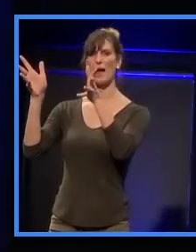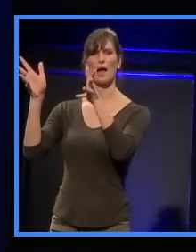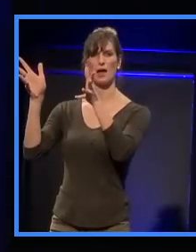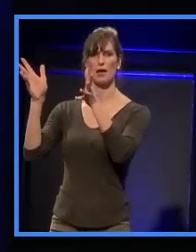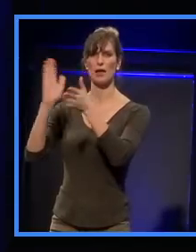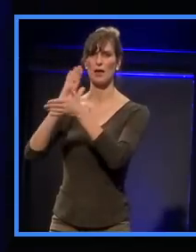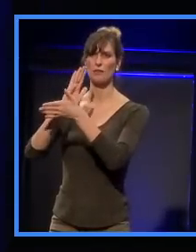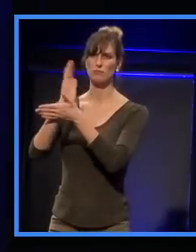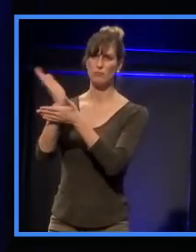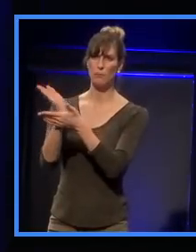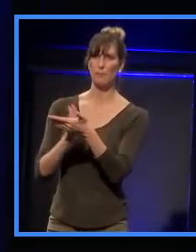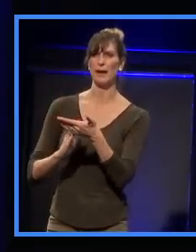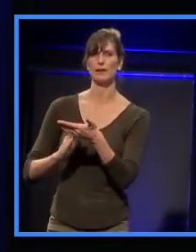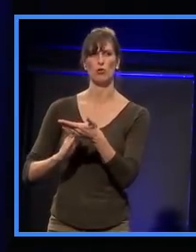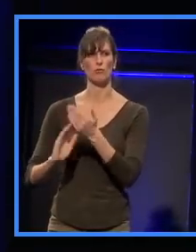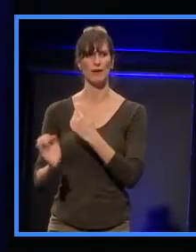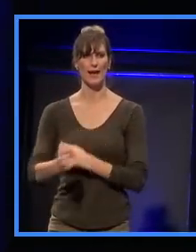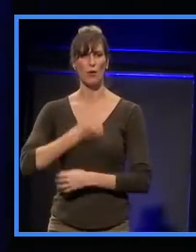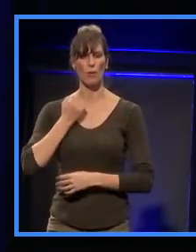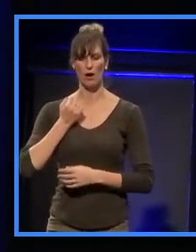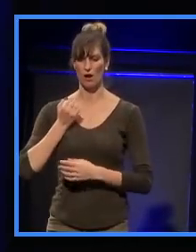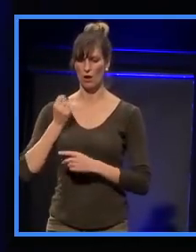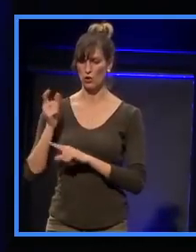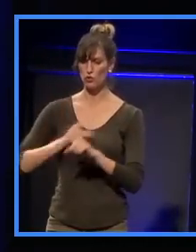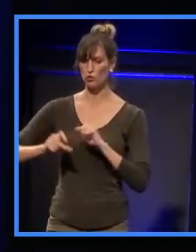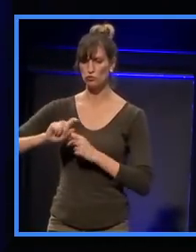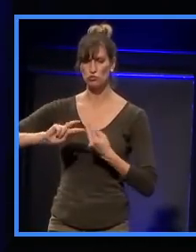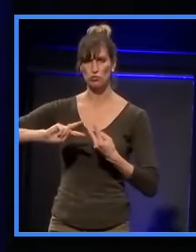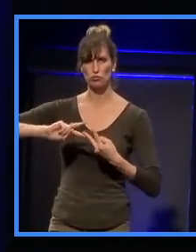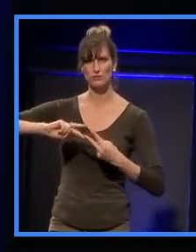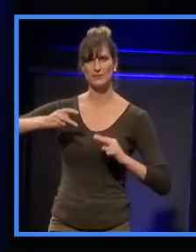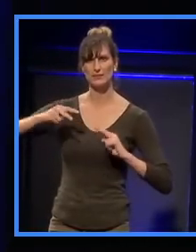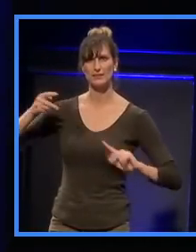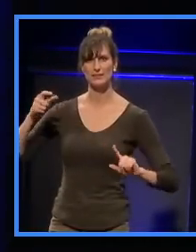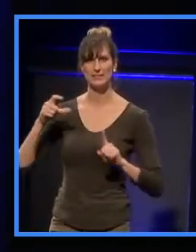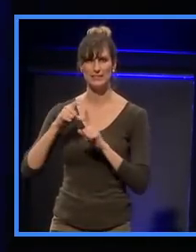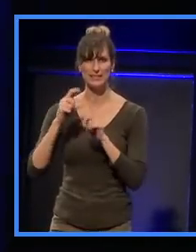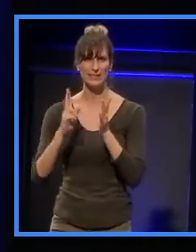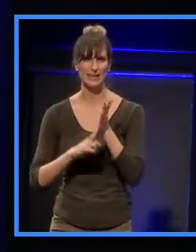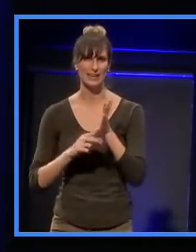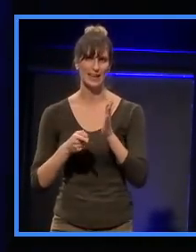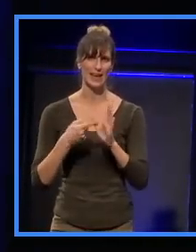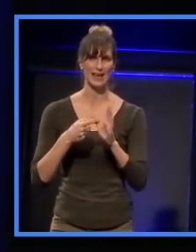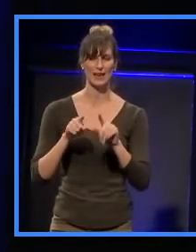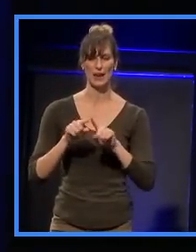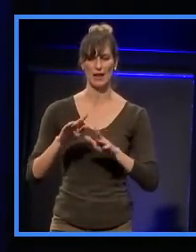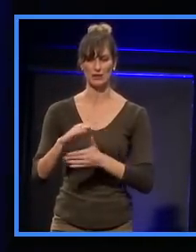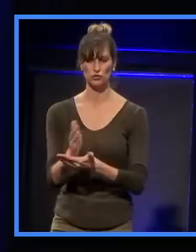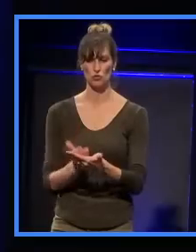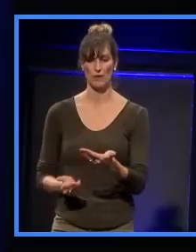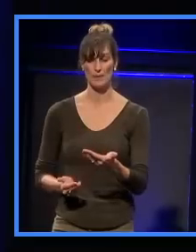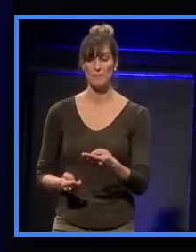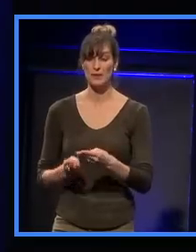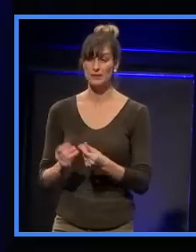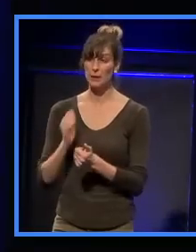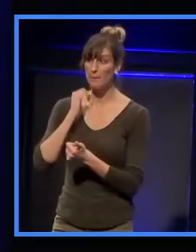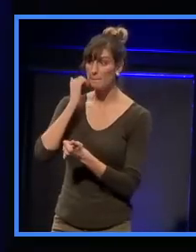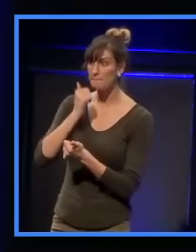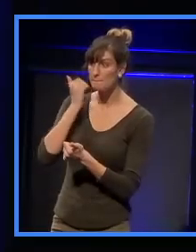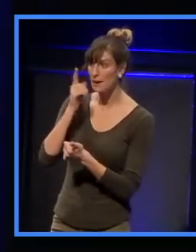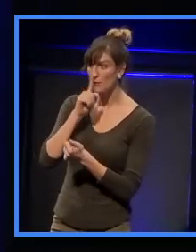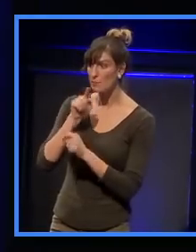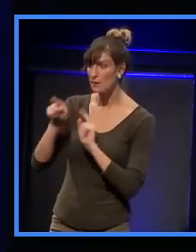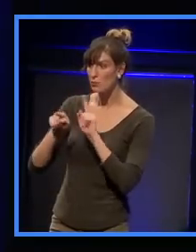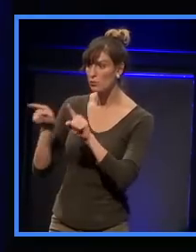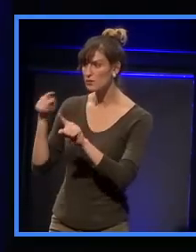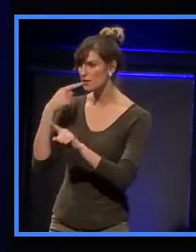DNA, what is the story we want to tell in our city? I'm often told about Maori people wanting to see their faces in